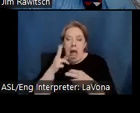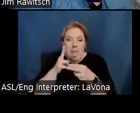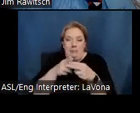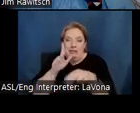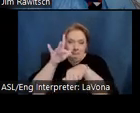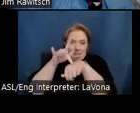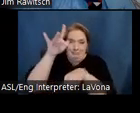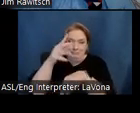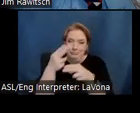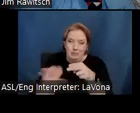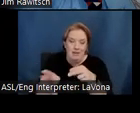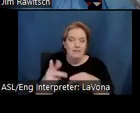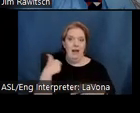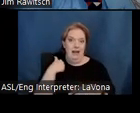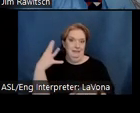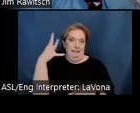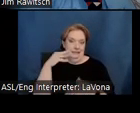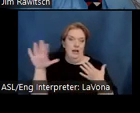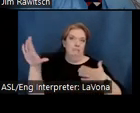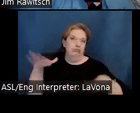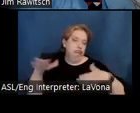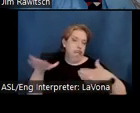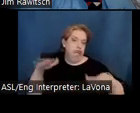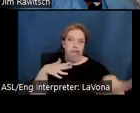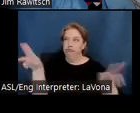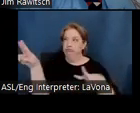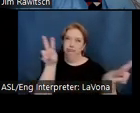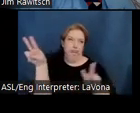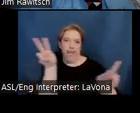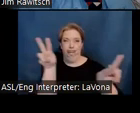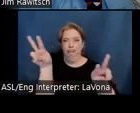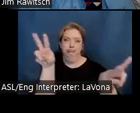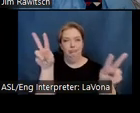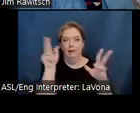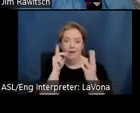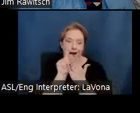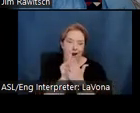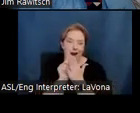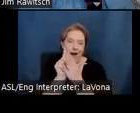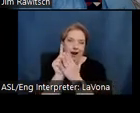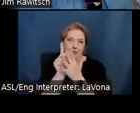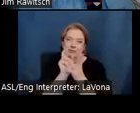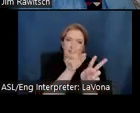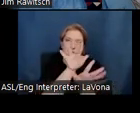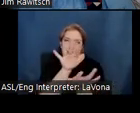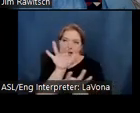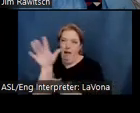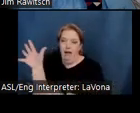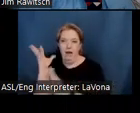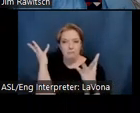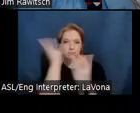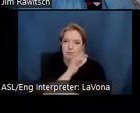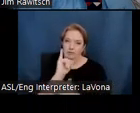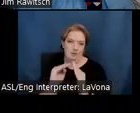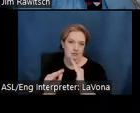for hours, at least in my head it was for hours just marveling at the variety and richness of that